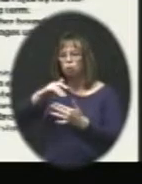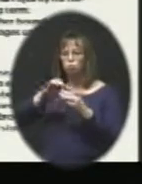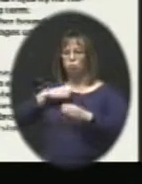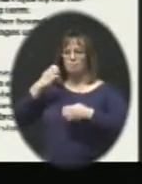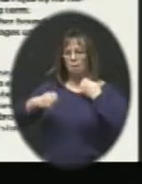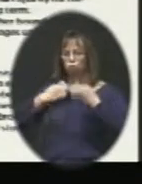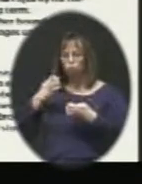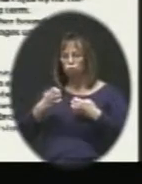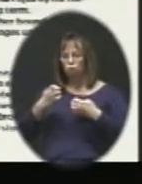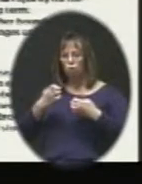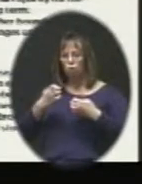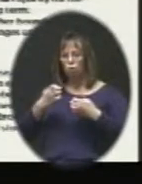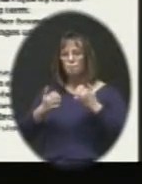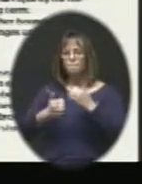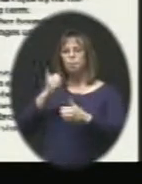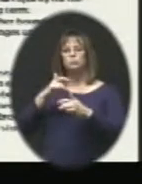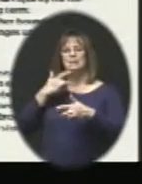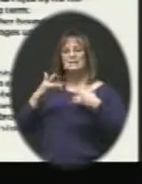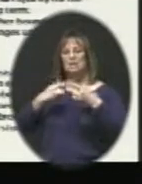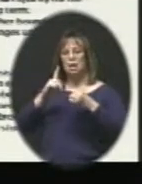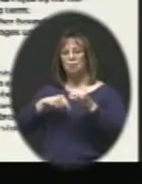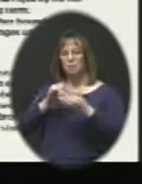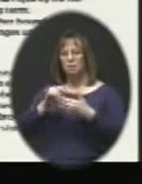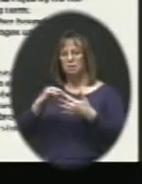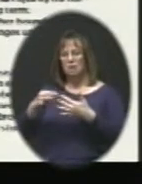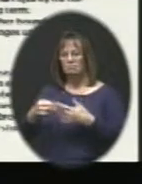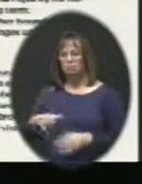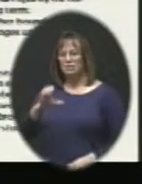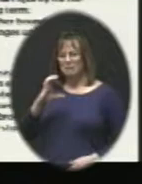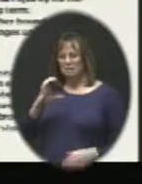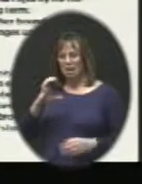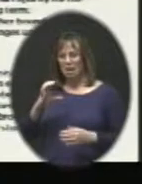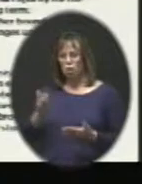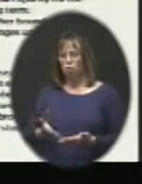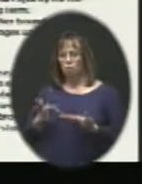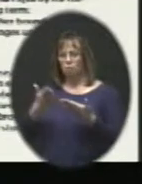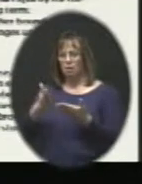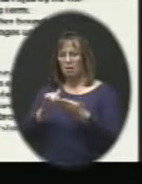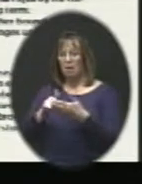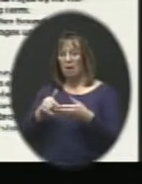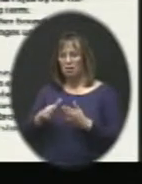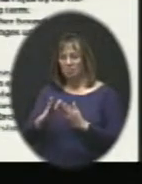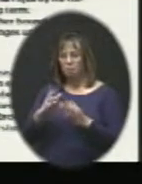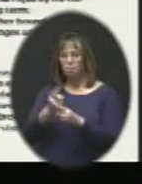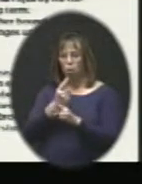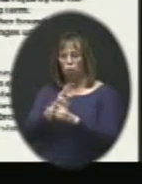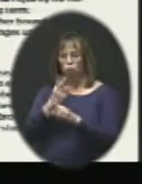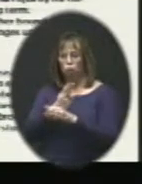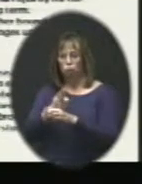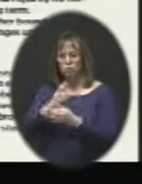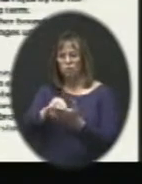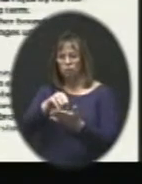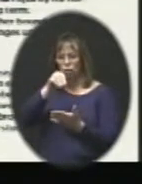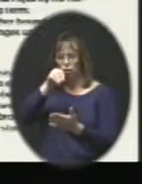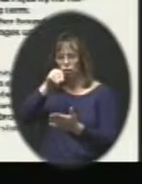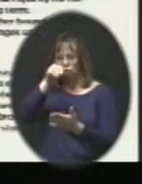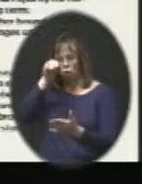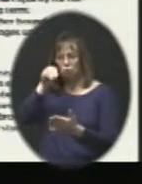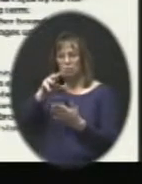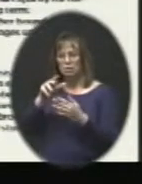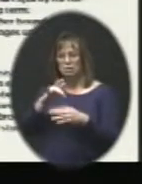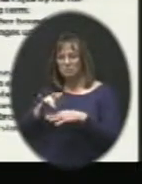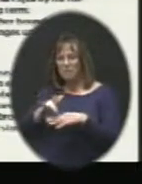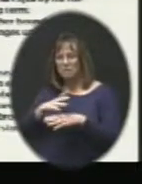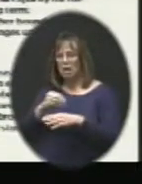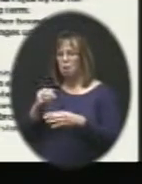We were most excited about this option C recommendation that it really allowed appropriate use of learning spaces and an